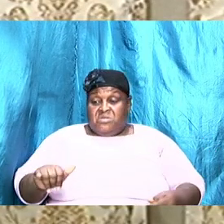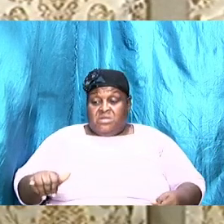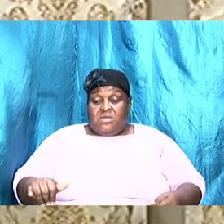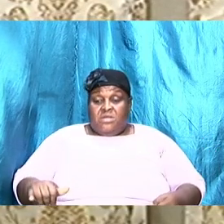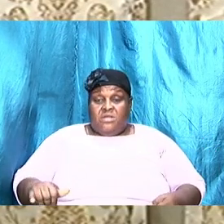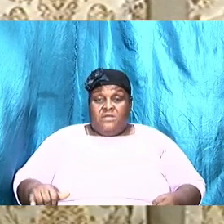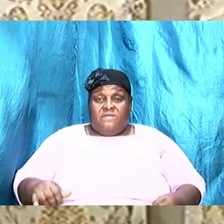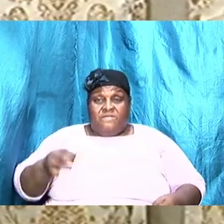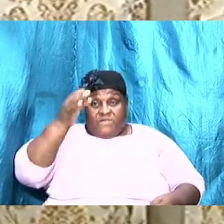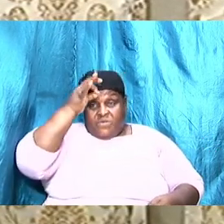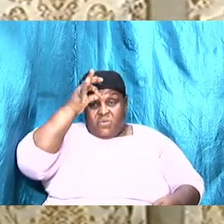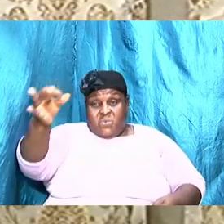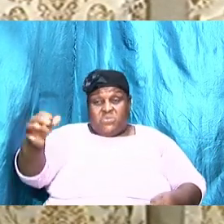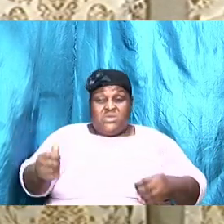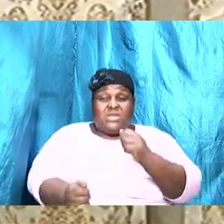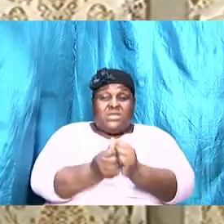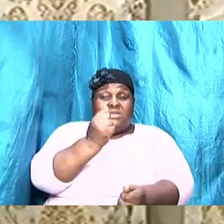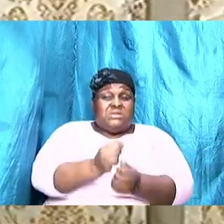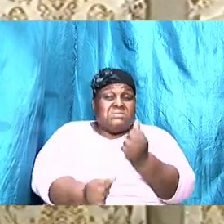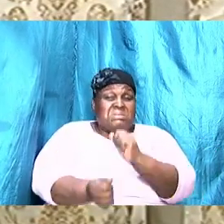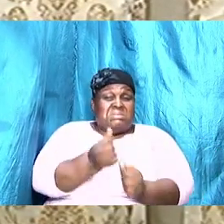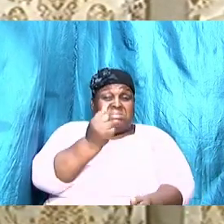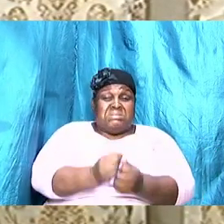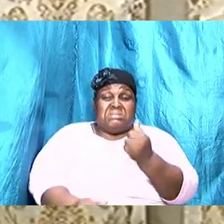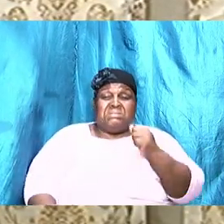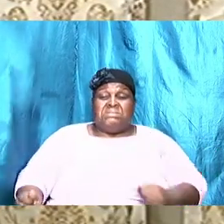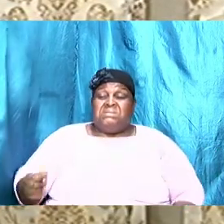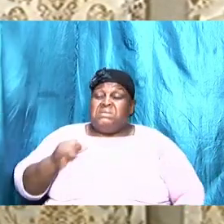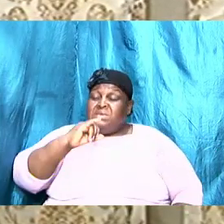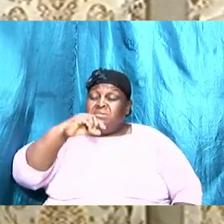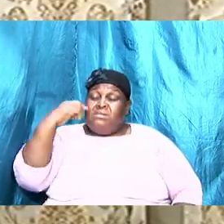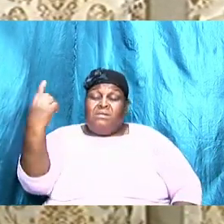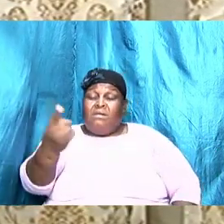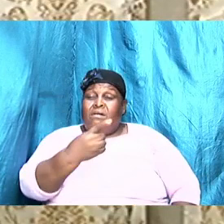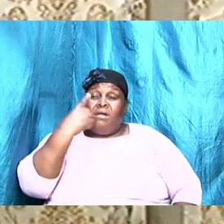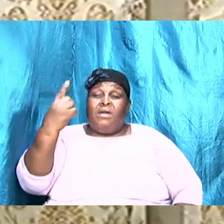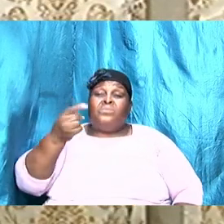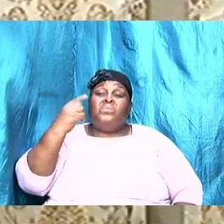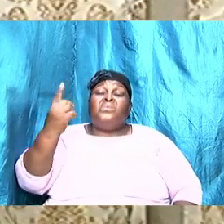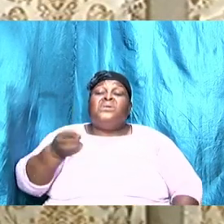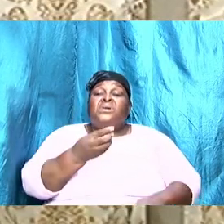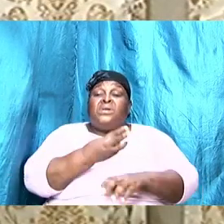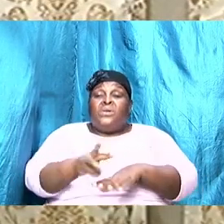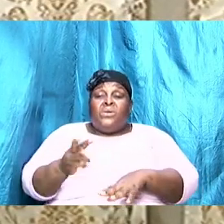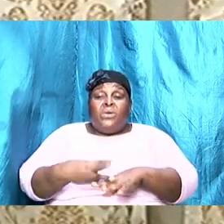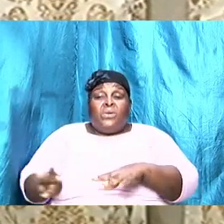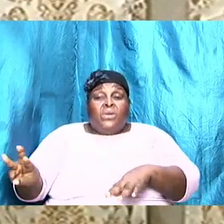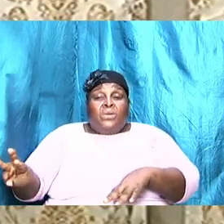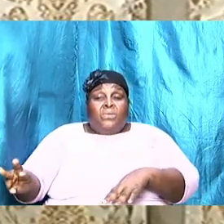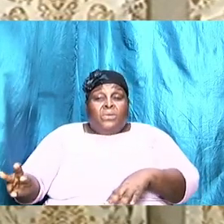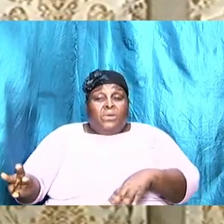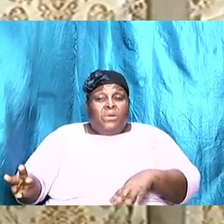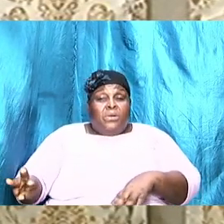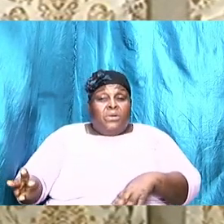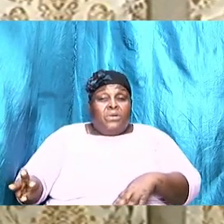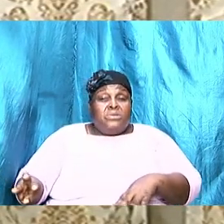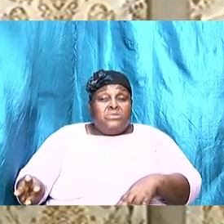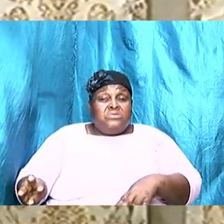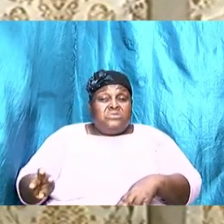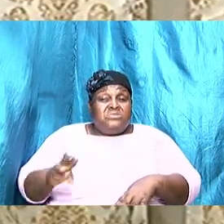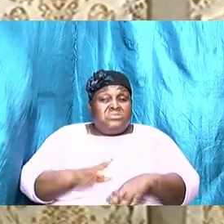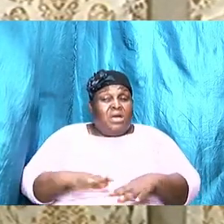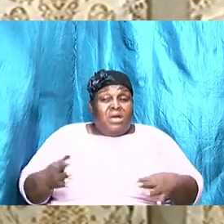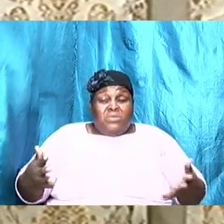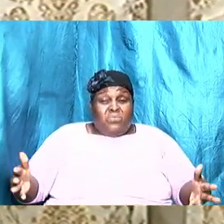disaster, usually down the line, is always worse than whatever it is you think you are missing out on now.